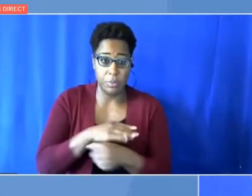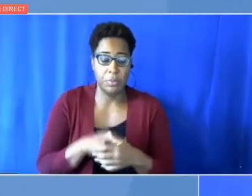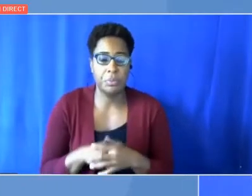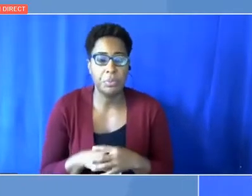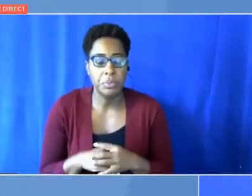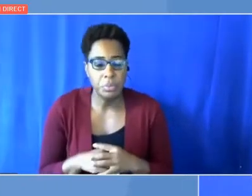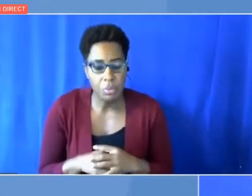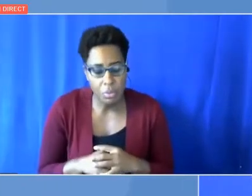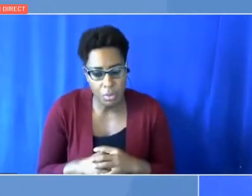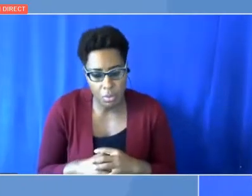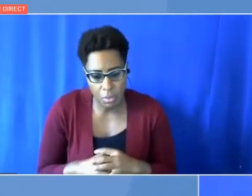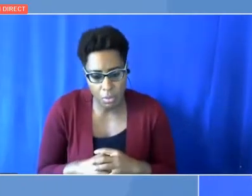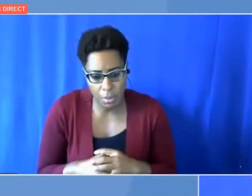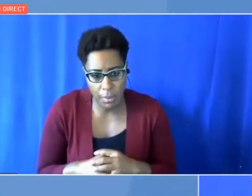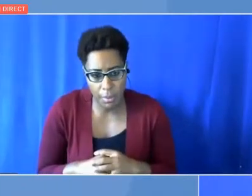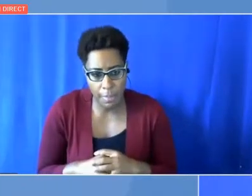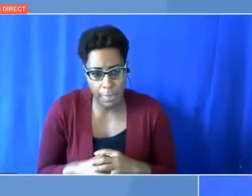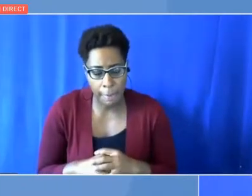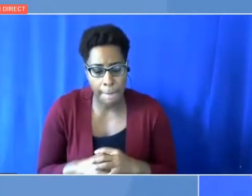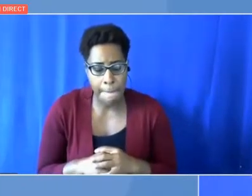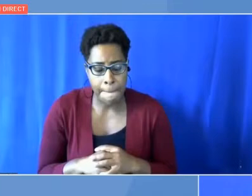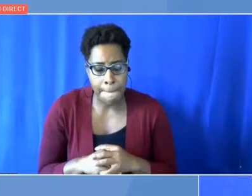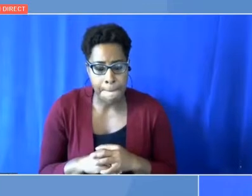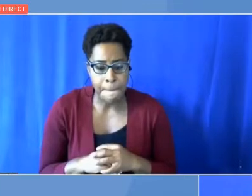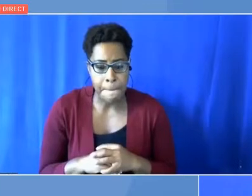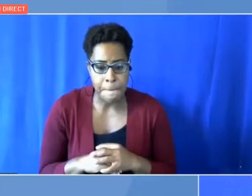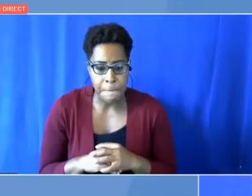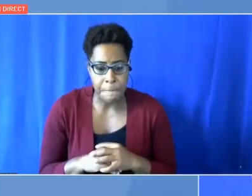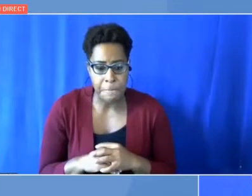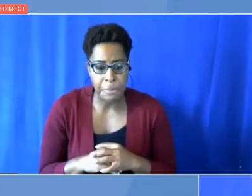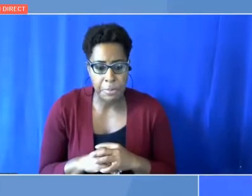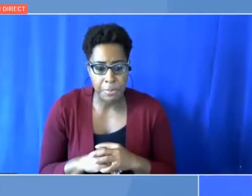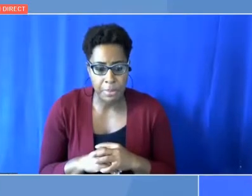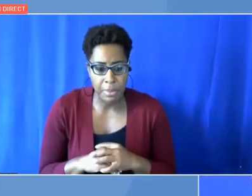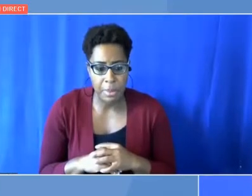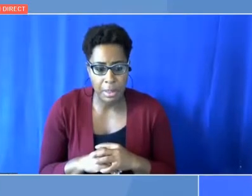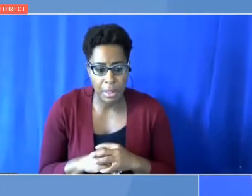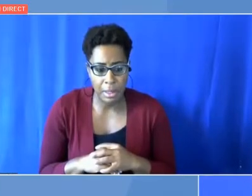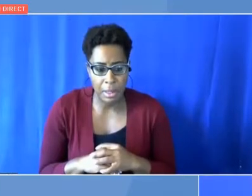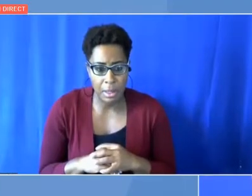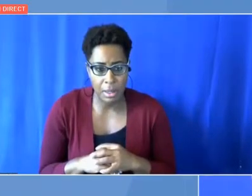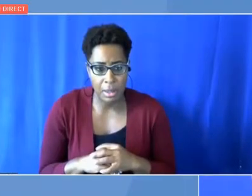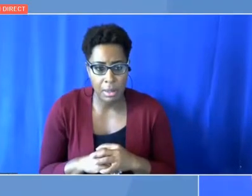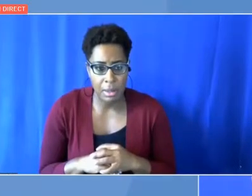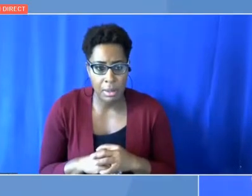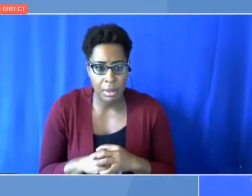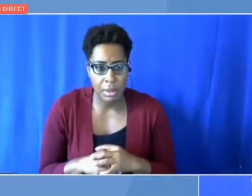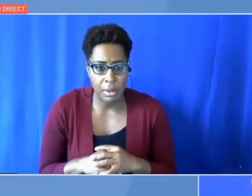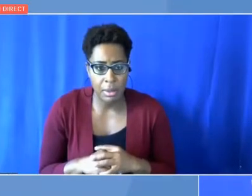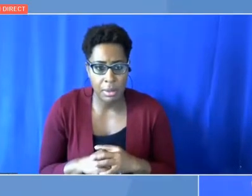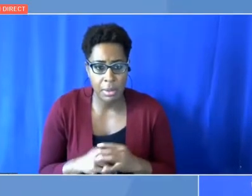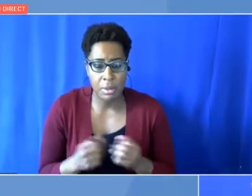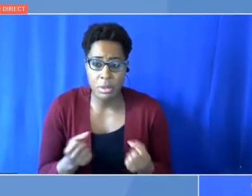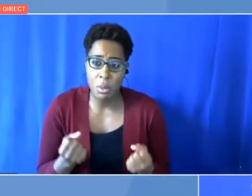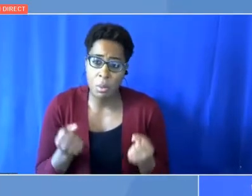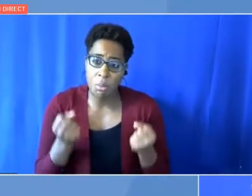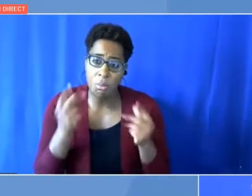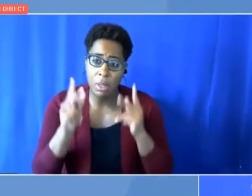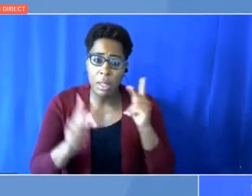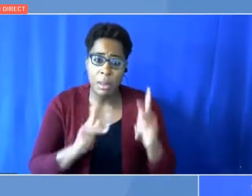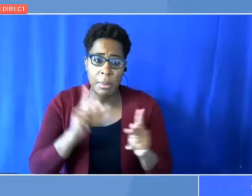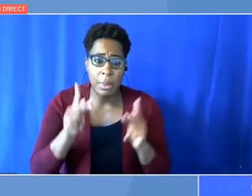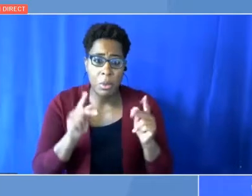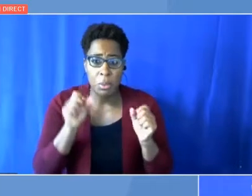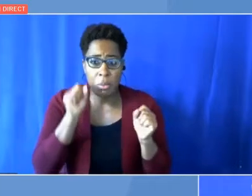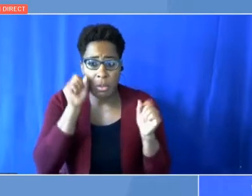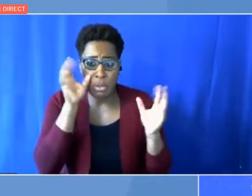in the absence of any bad surprise, I mean, there are many bad surprises, but if not another bad surprise,